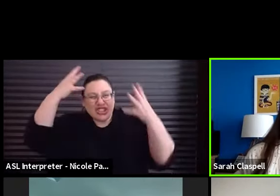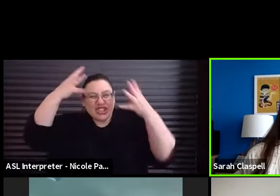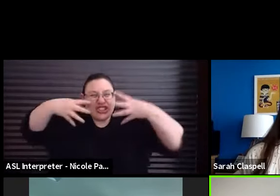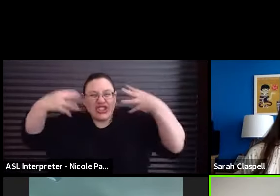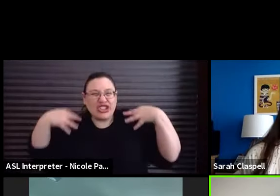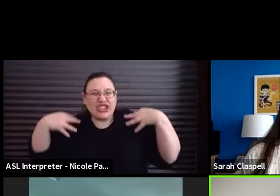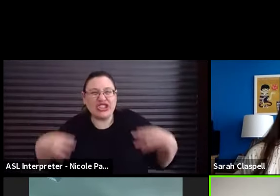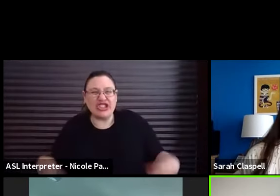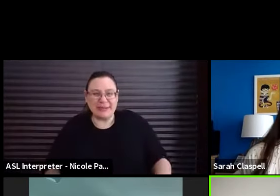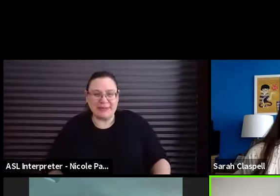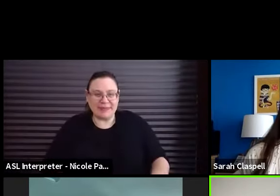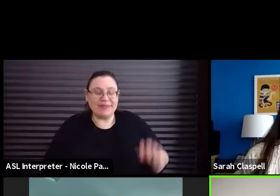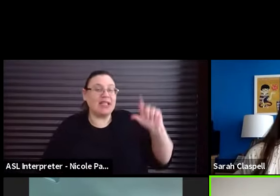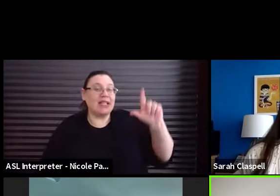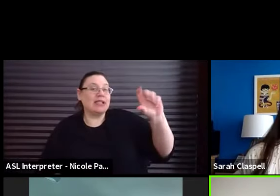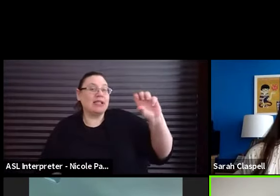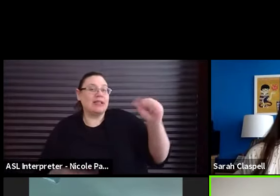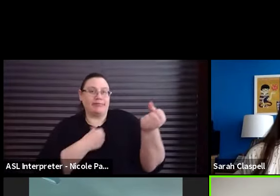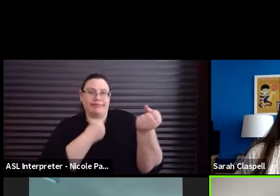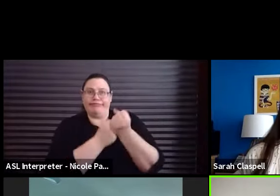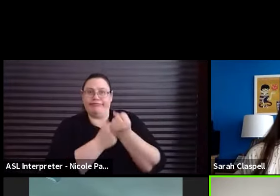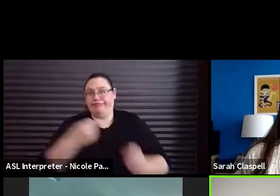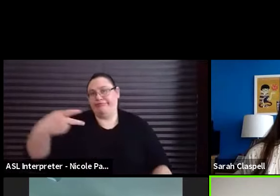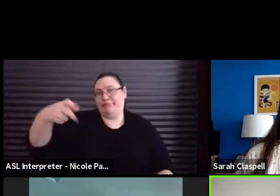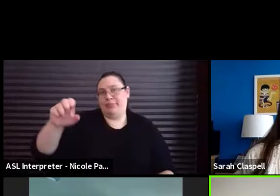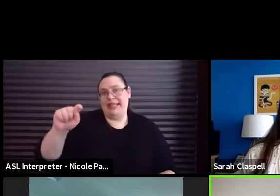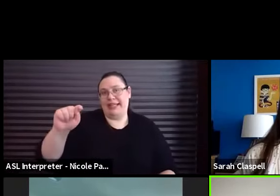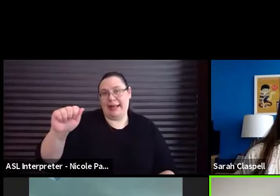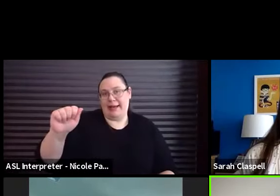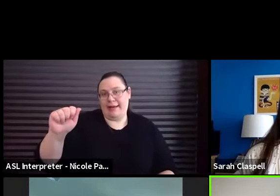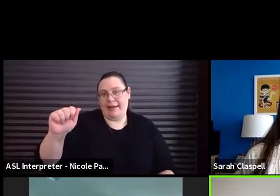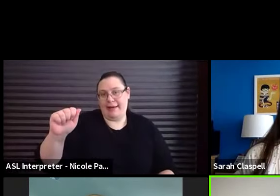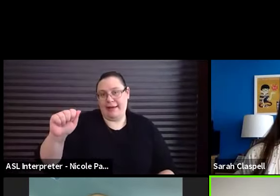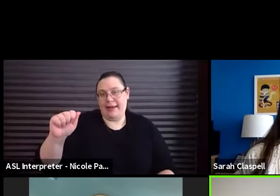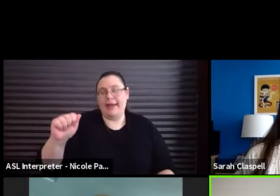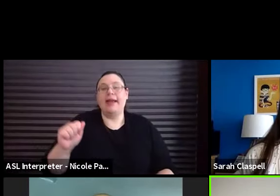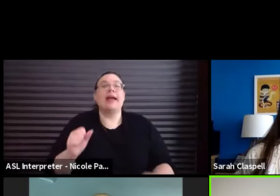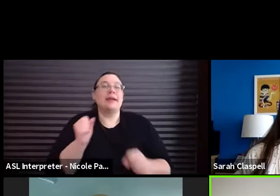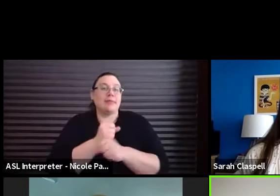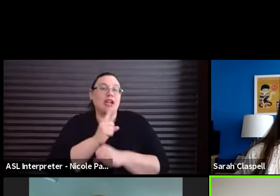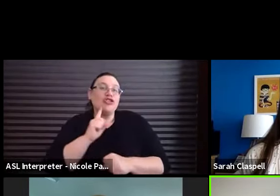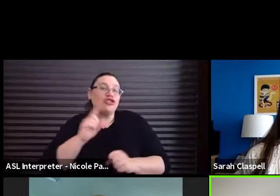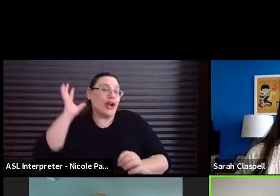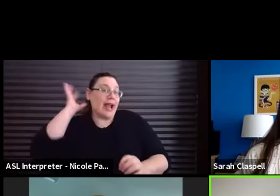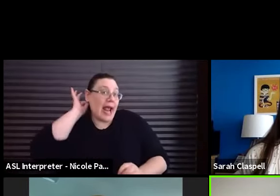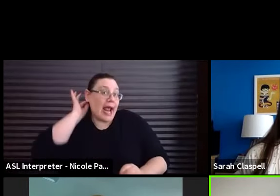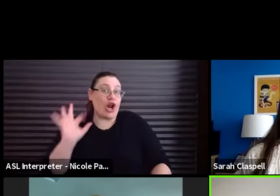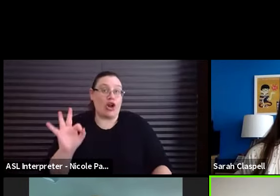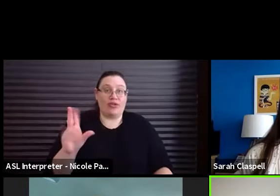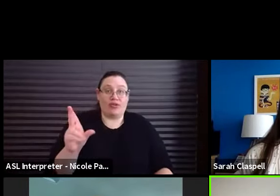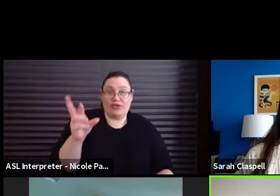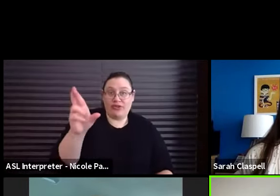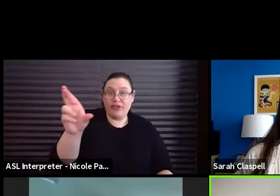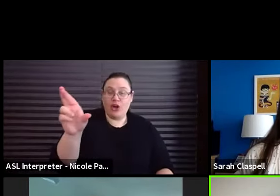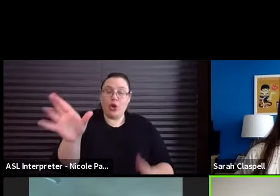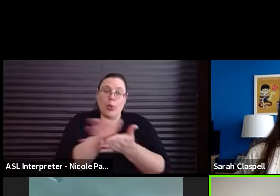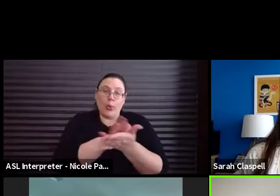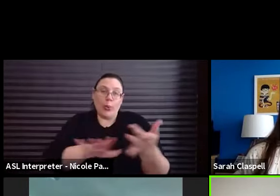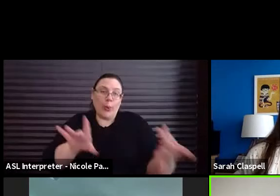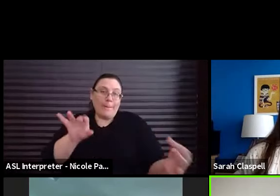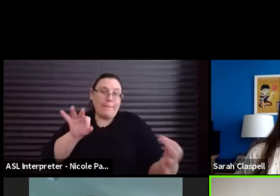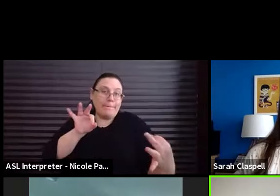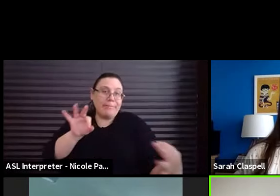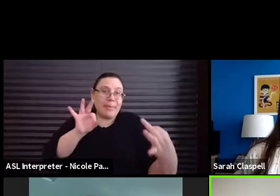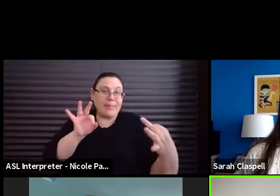She is all for PETA. Like nothing. have to make sure that the hair and the fur, it's all pristine. You can't do